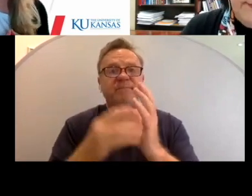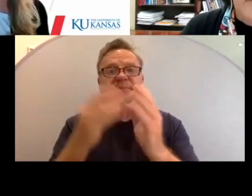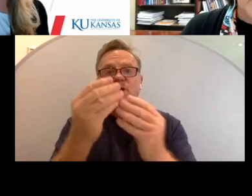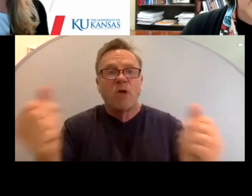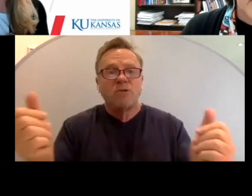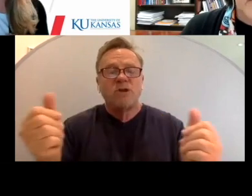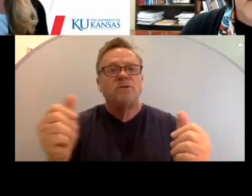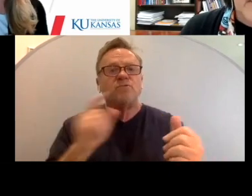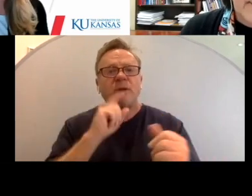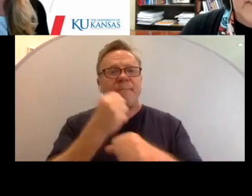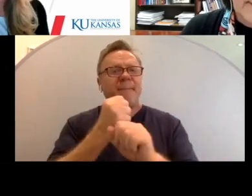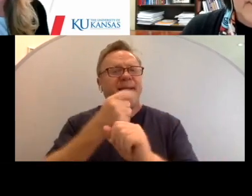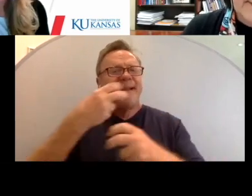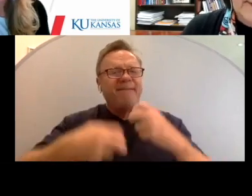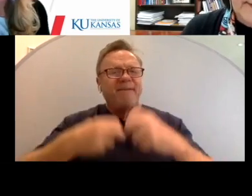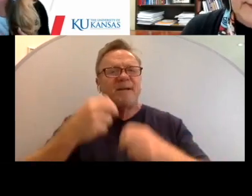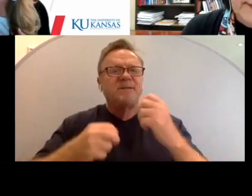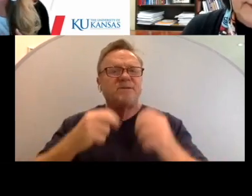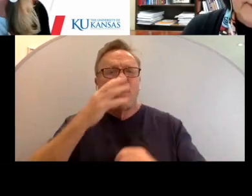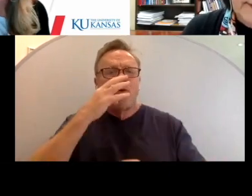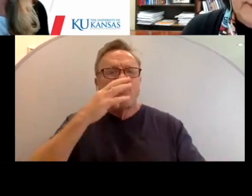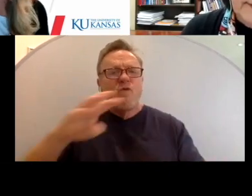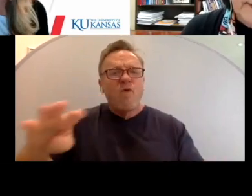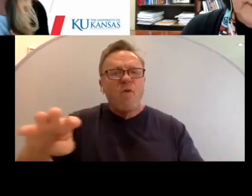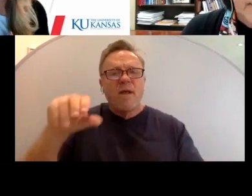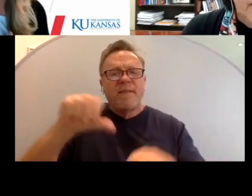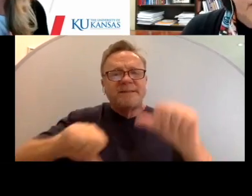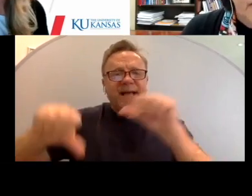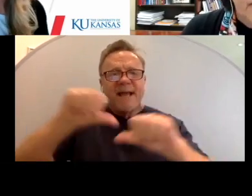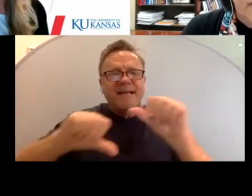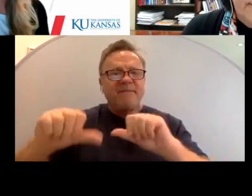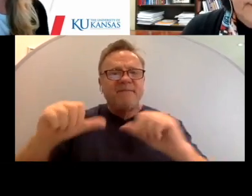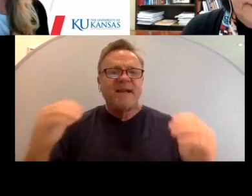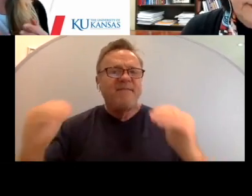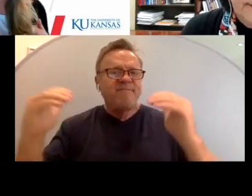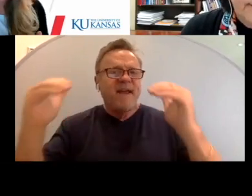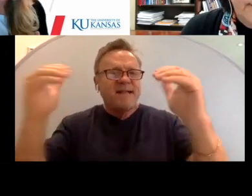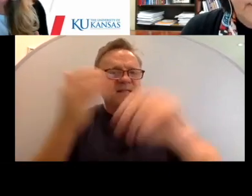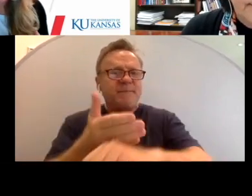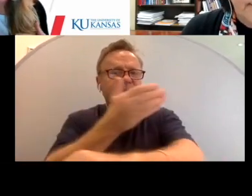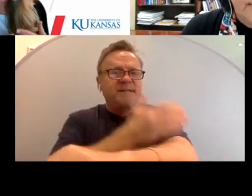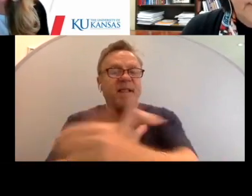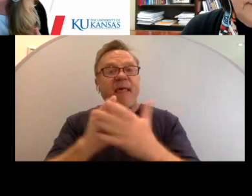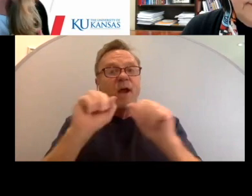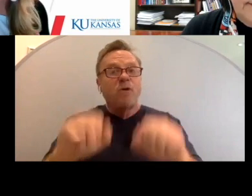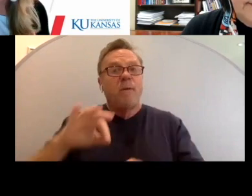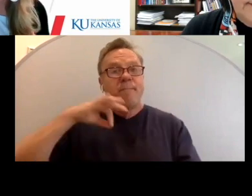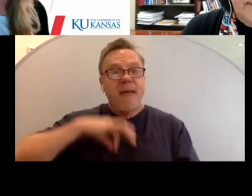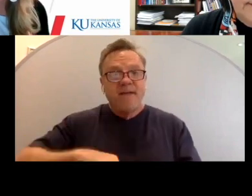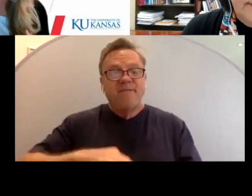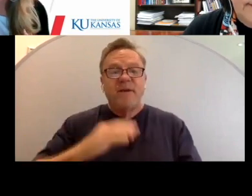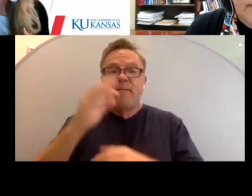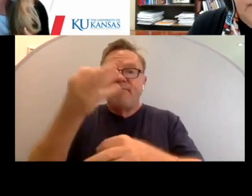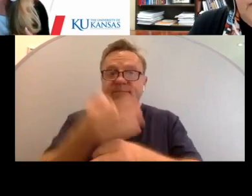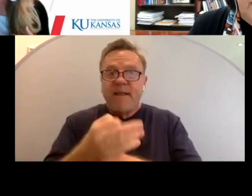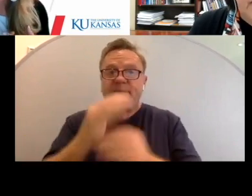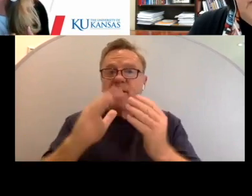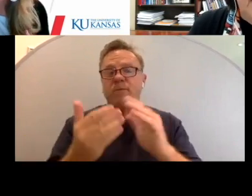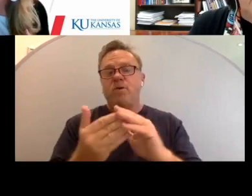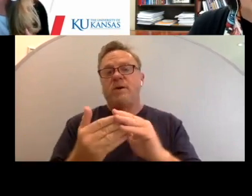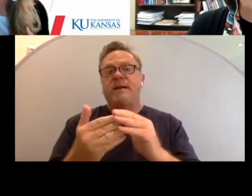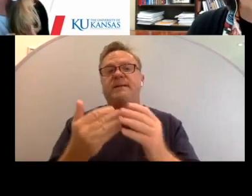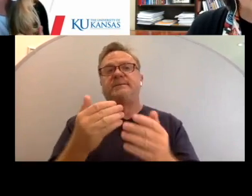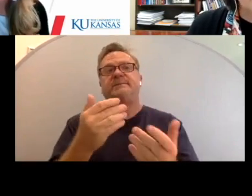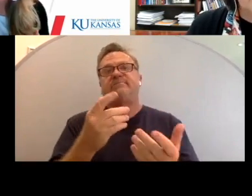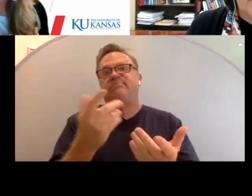are making it difficult to ignore what are the scientific advancements that could benefit faith communities in